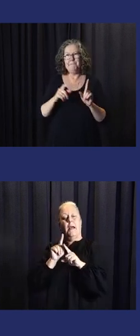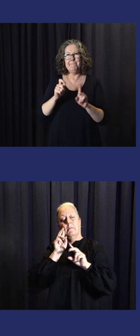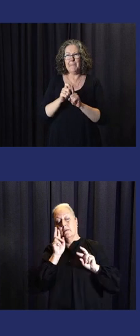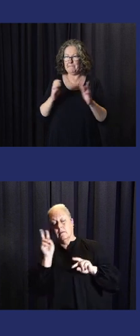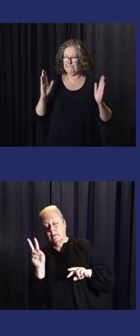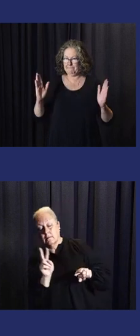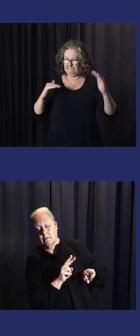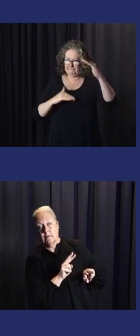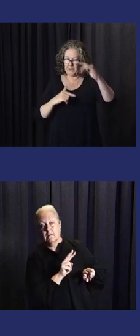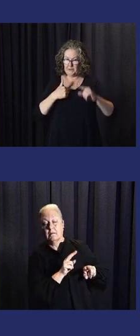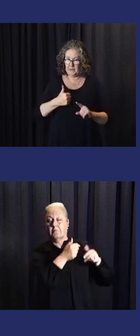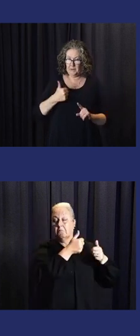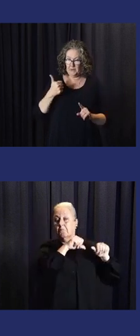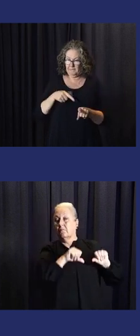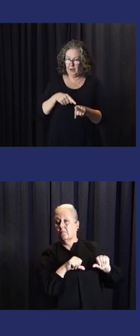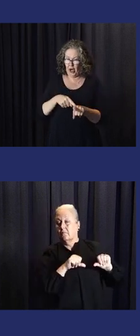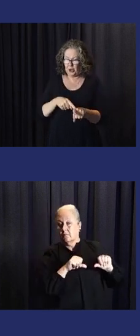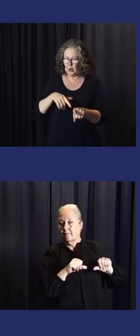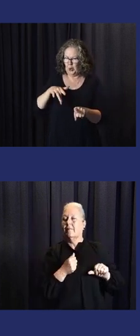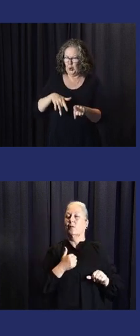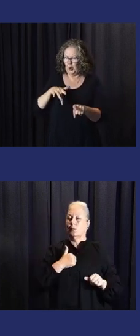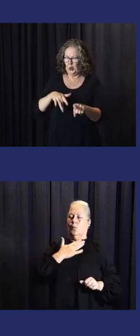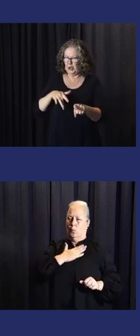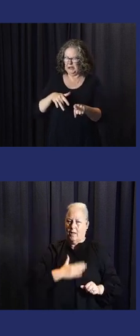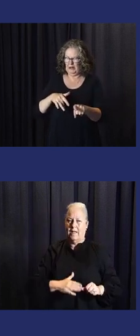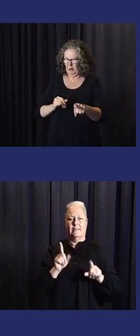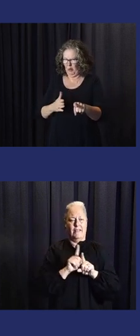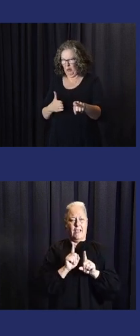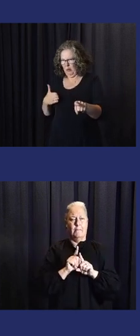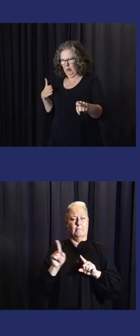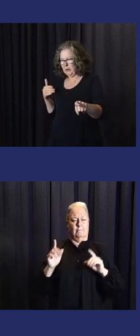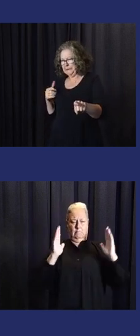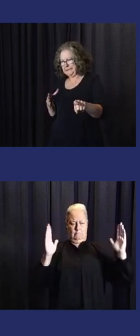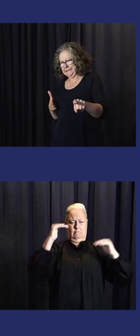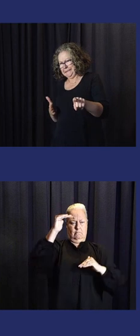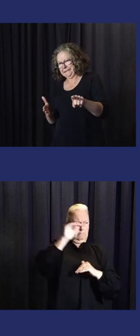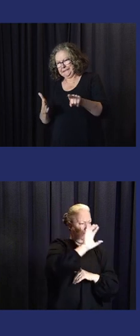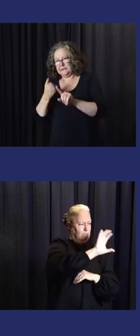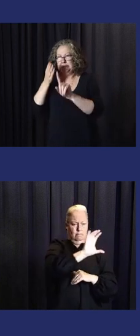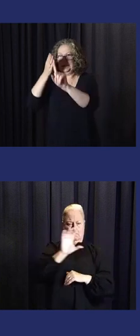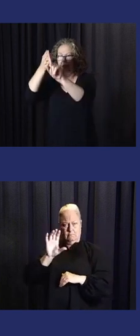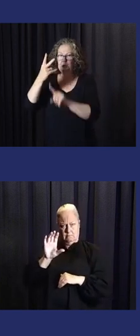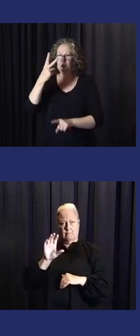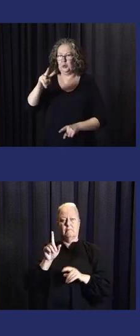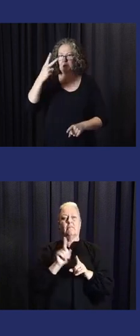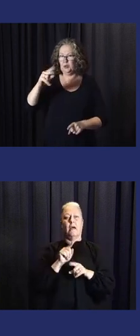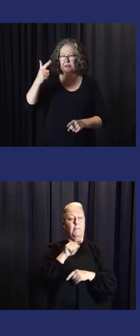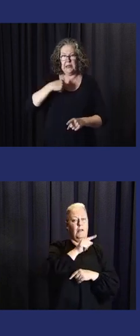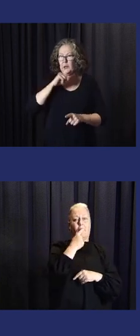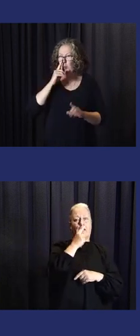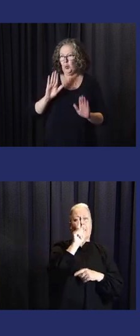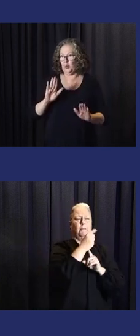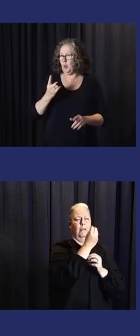will measure our progress according to this. We would like to have a map to say, okay, are we green? Are we orange? Are we red?